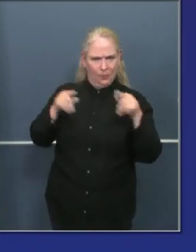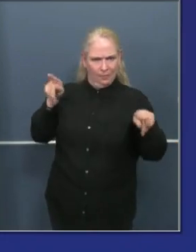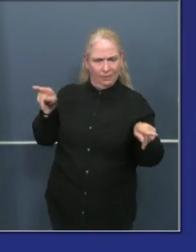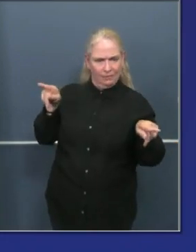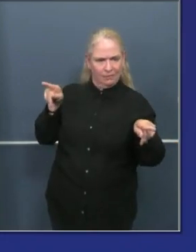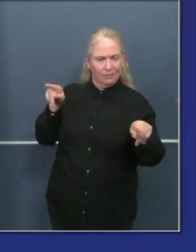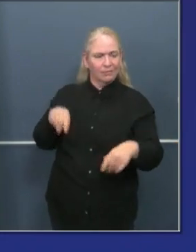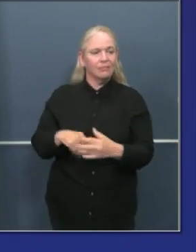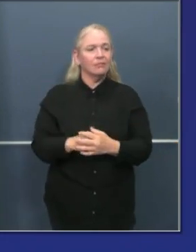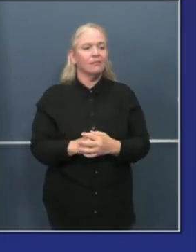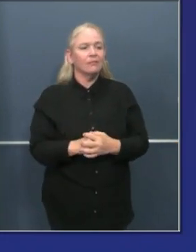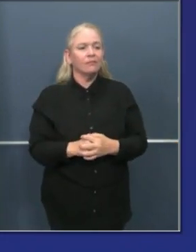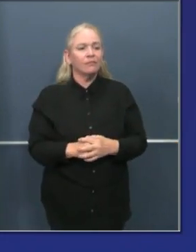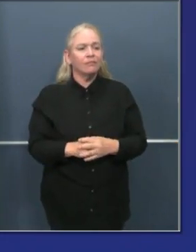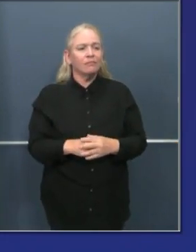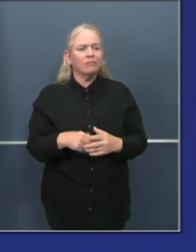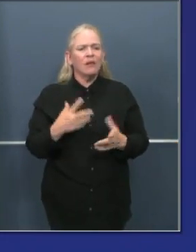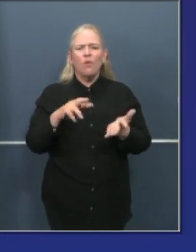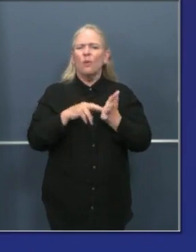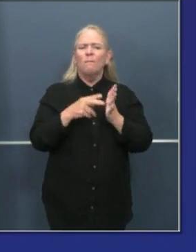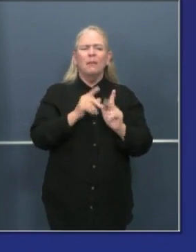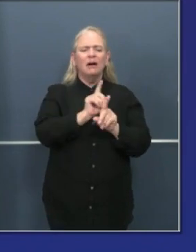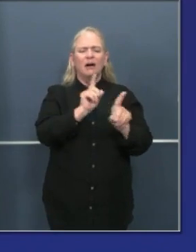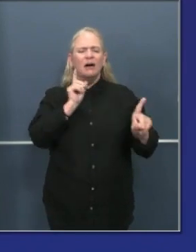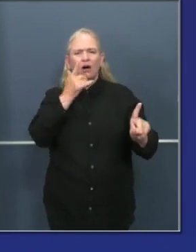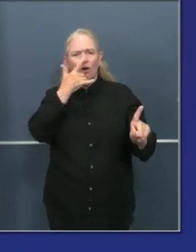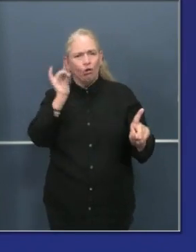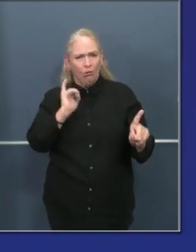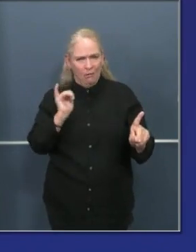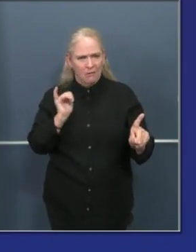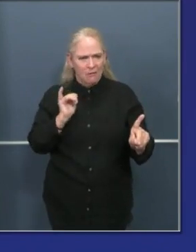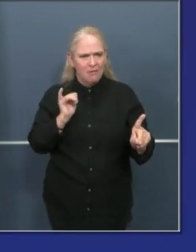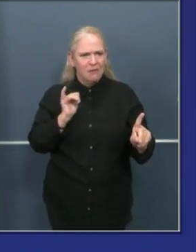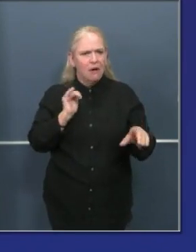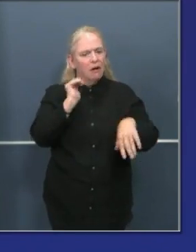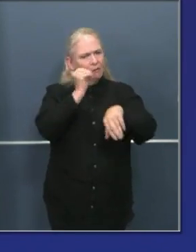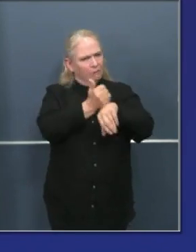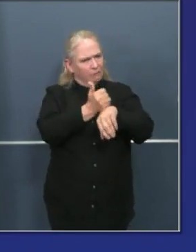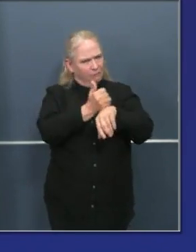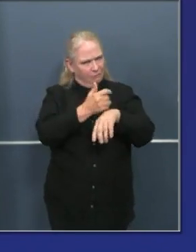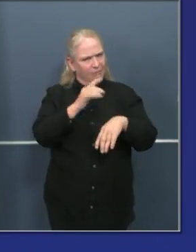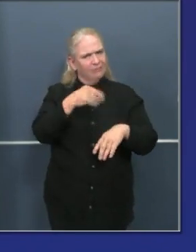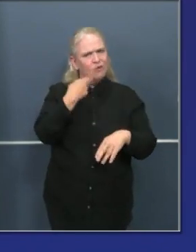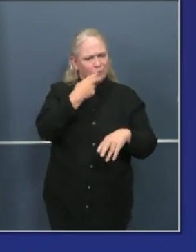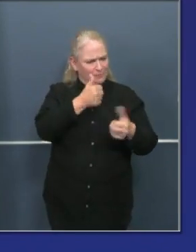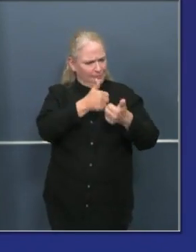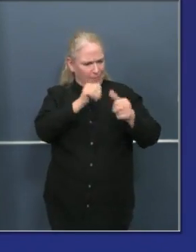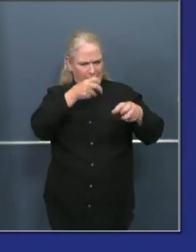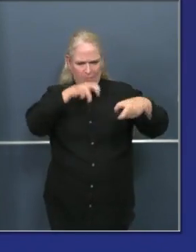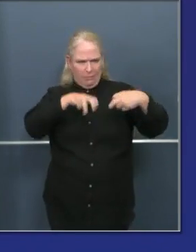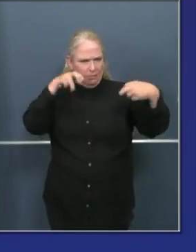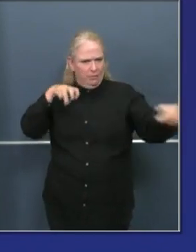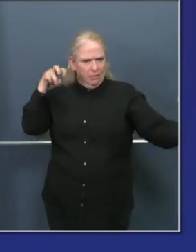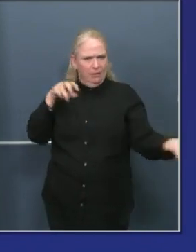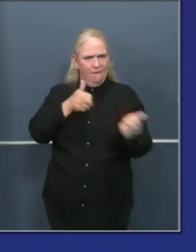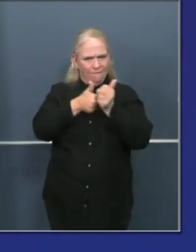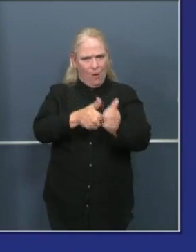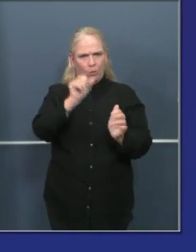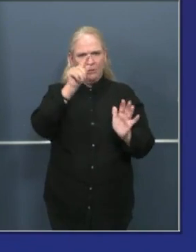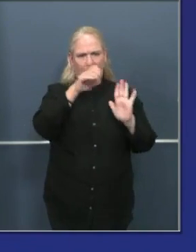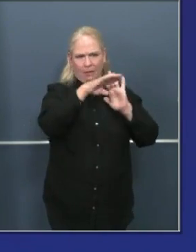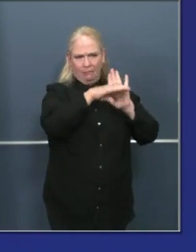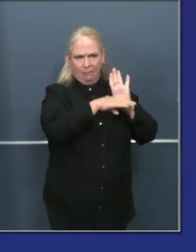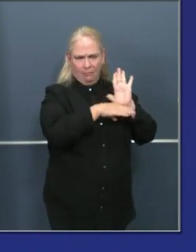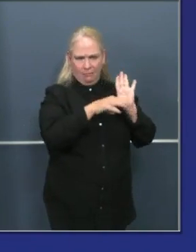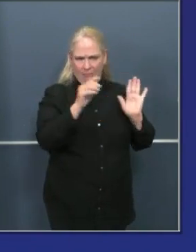criteria that we have attested to and put into place pursuant to those state guidelines? What's the signage